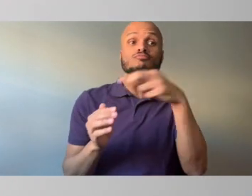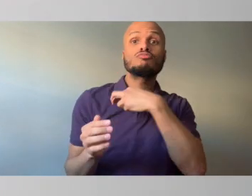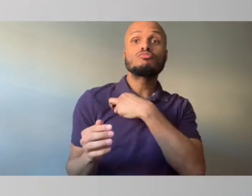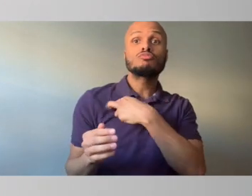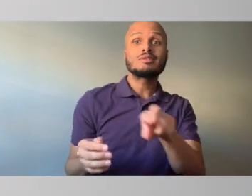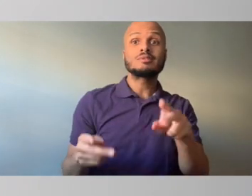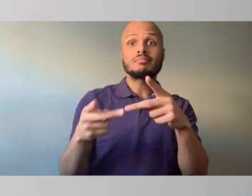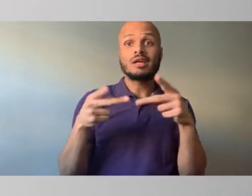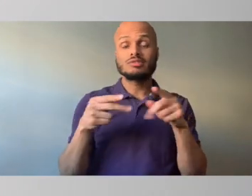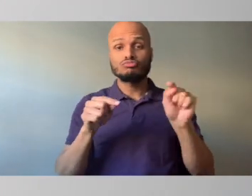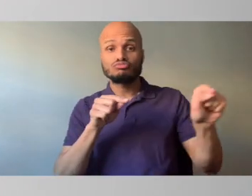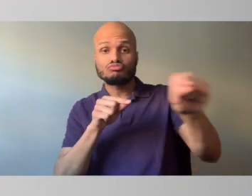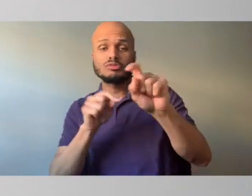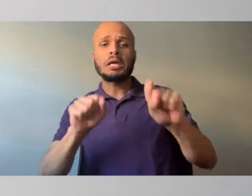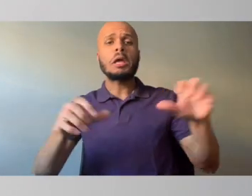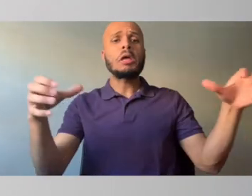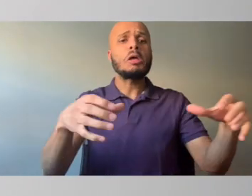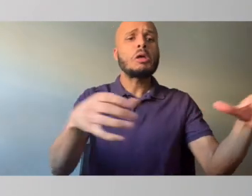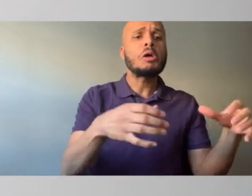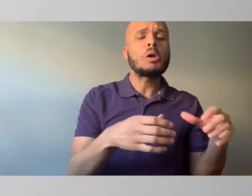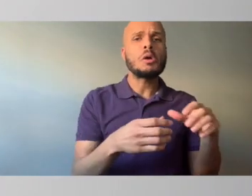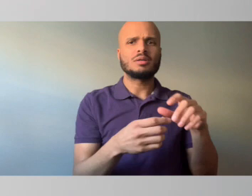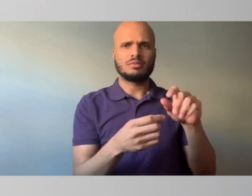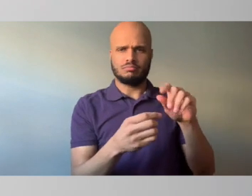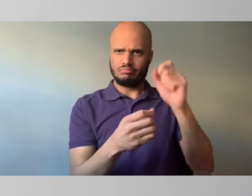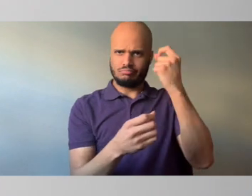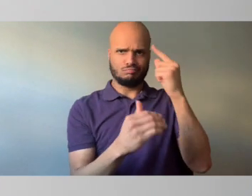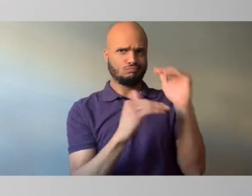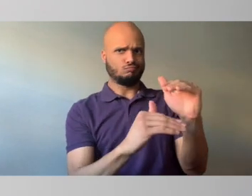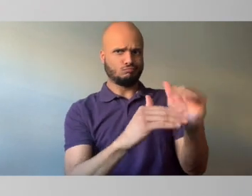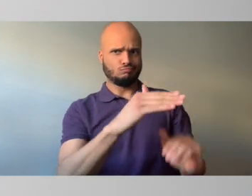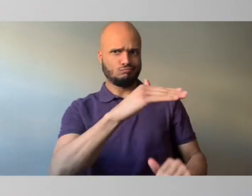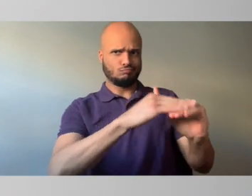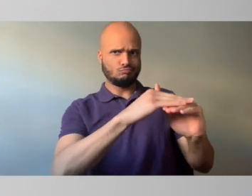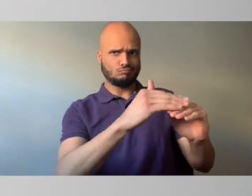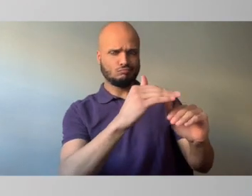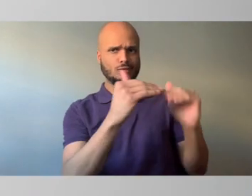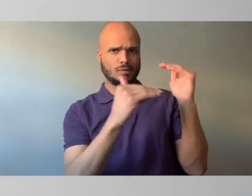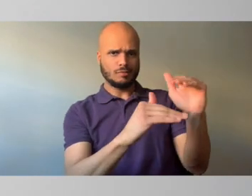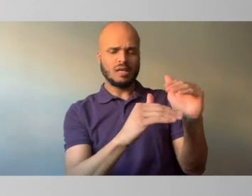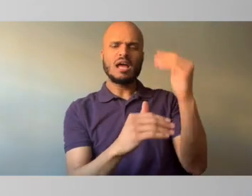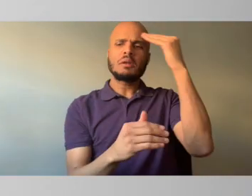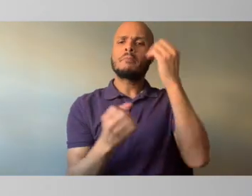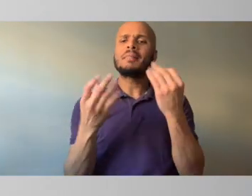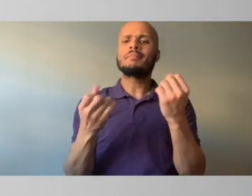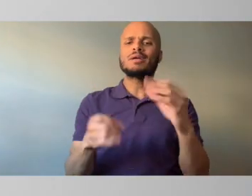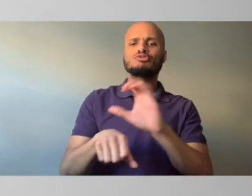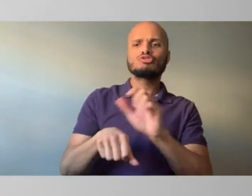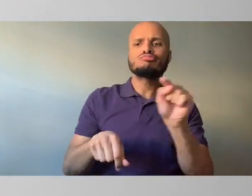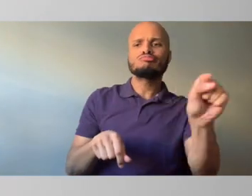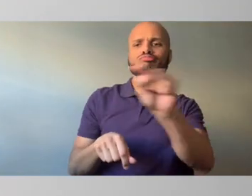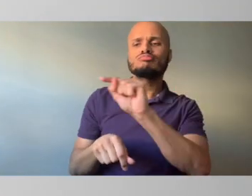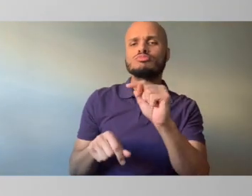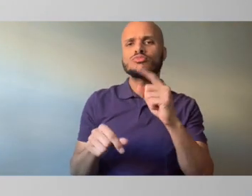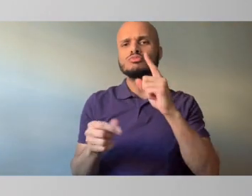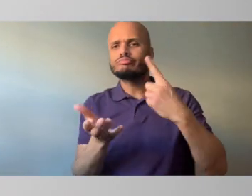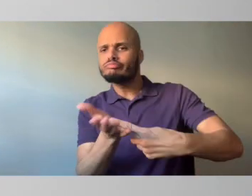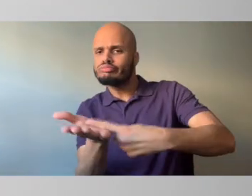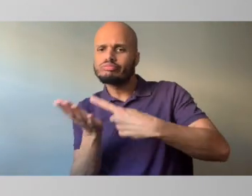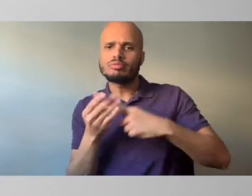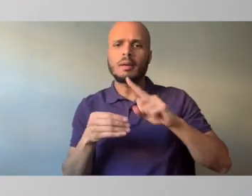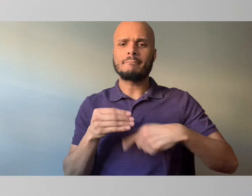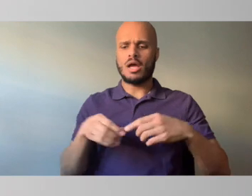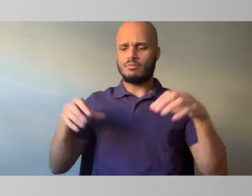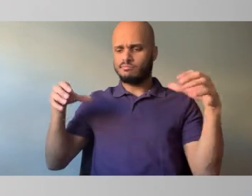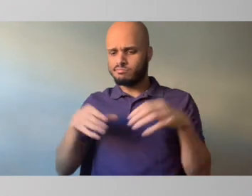50% capacity. Now, and I know that many churches have already started having these conversations about gathering this